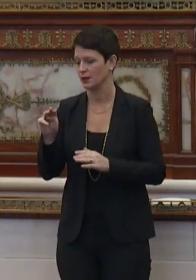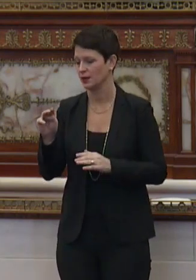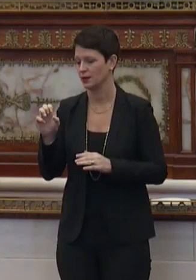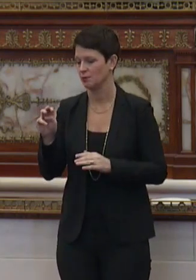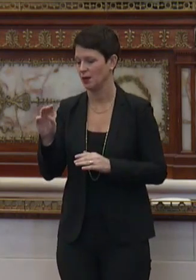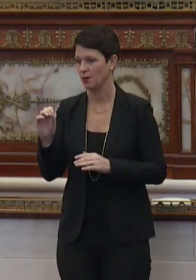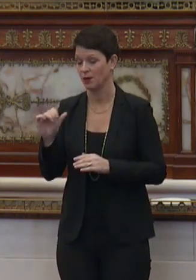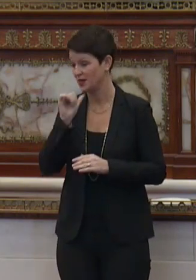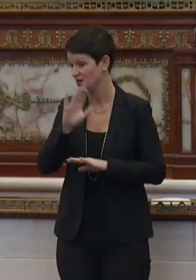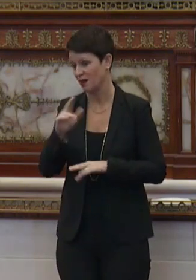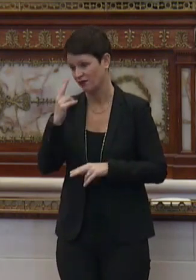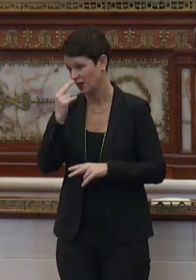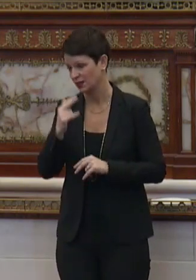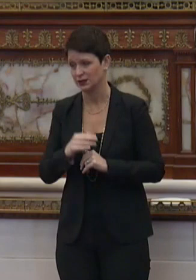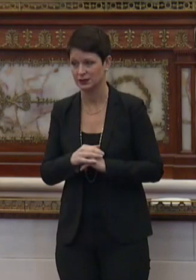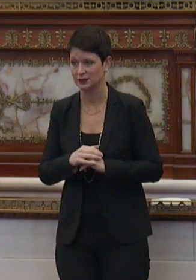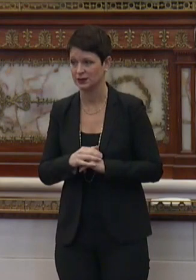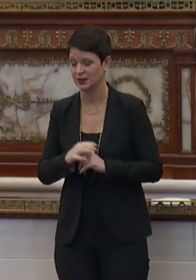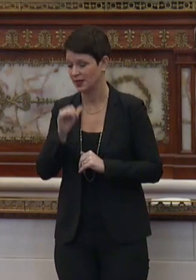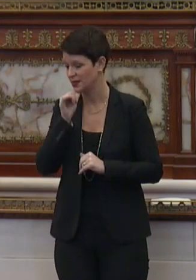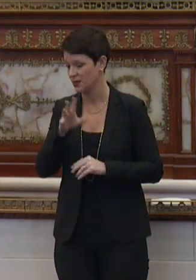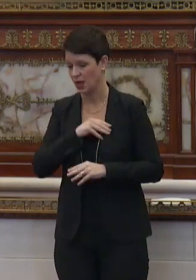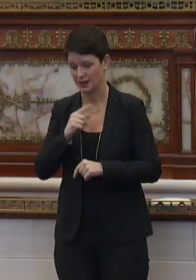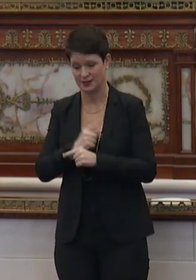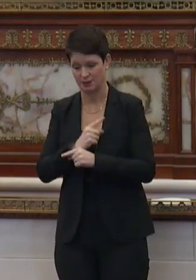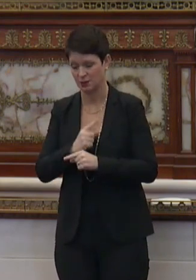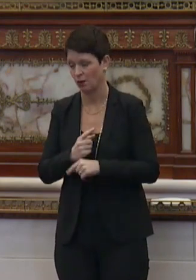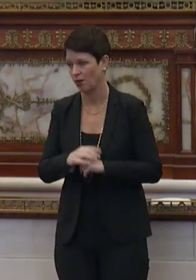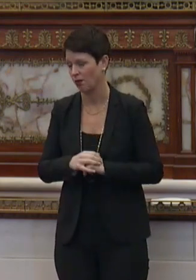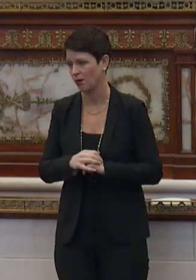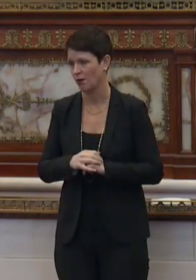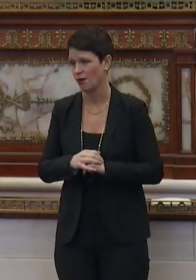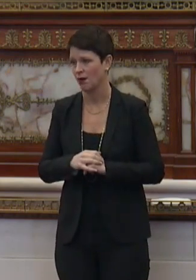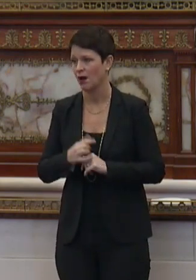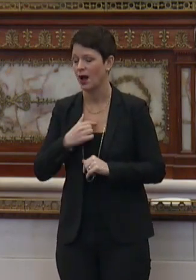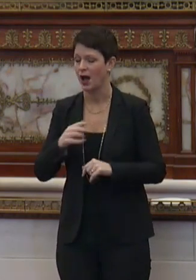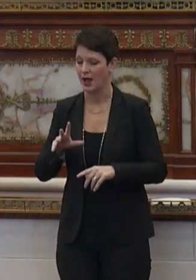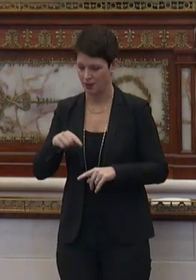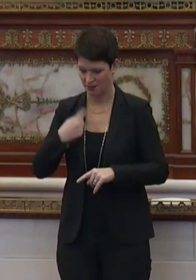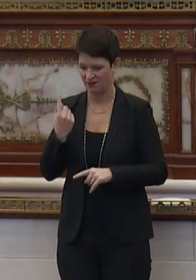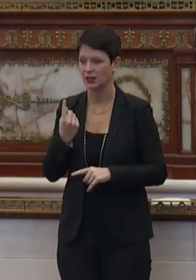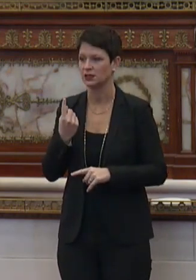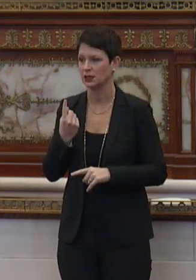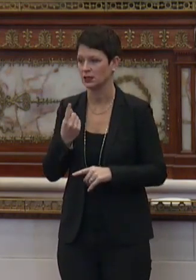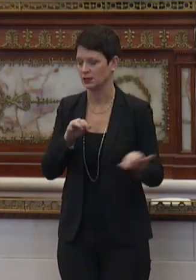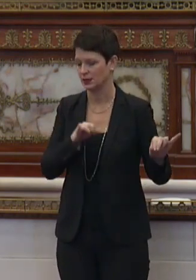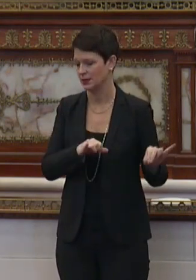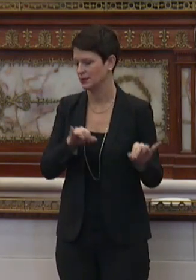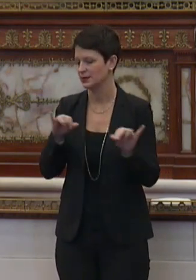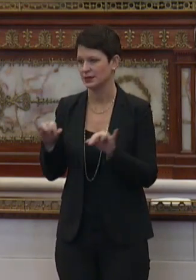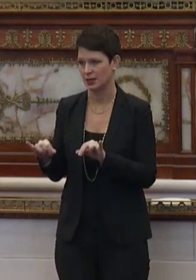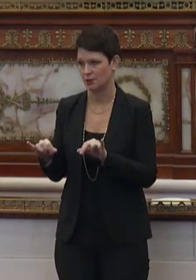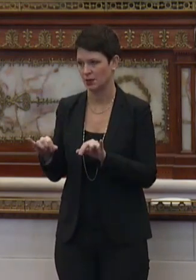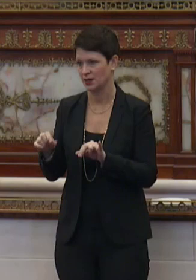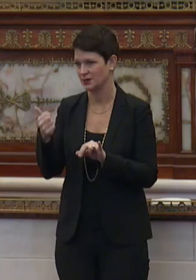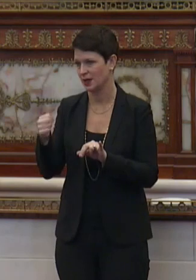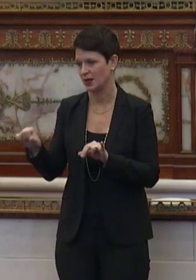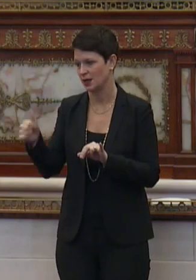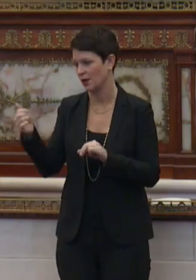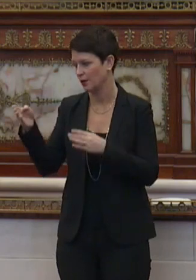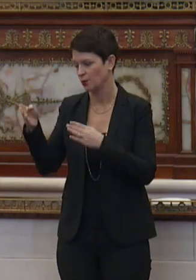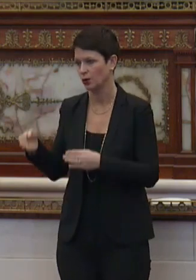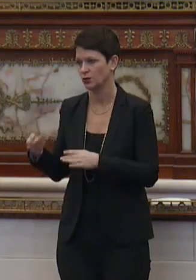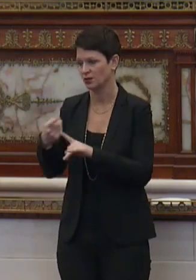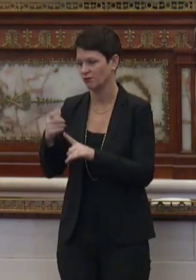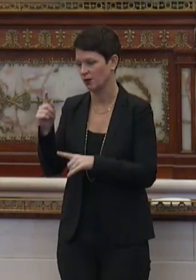It's not funny. It's not acceptable. And I take offense just as hard as anyone from